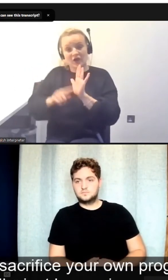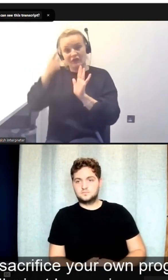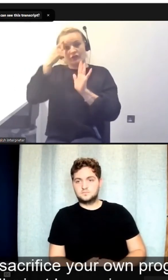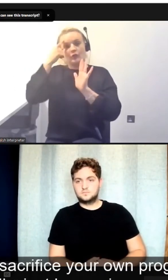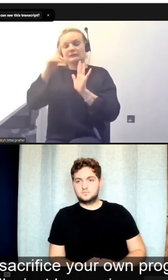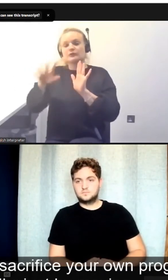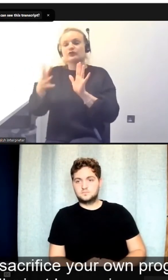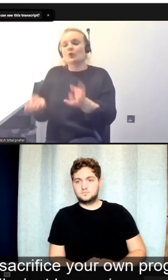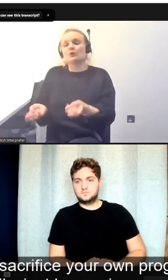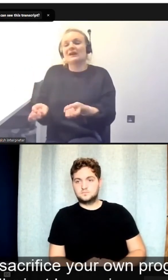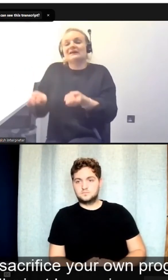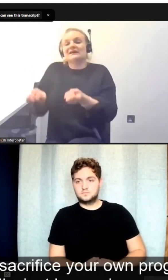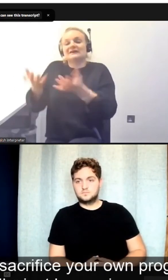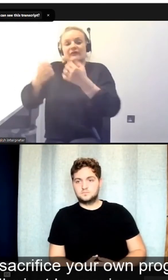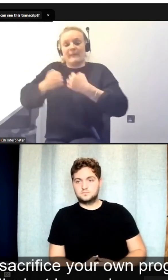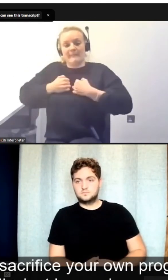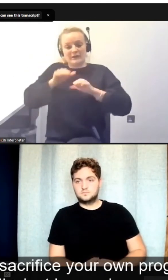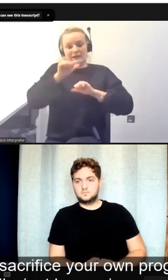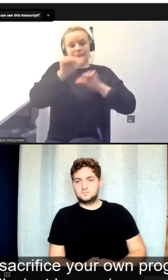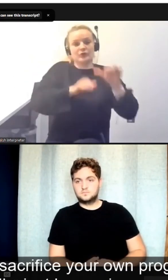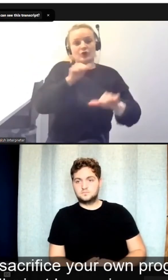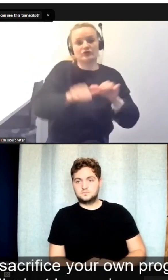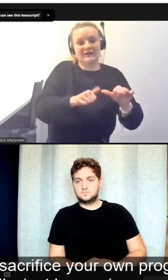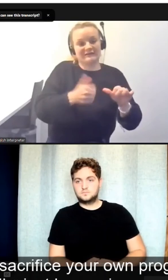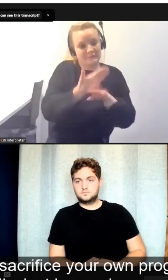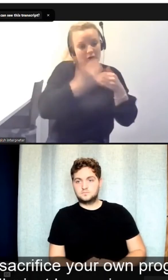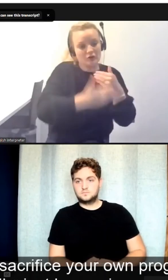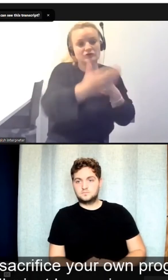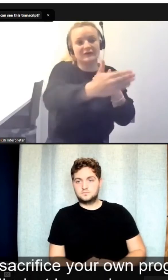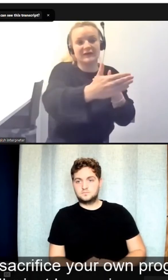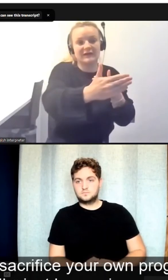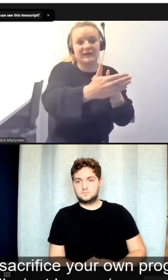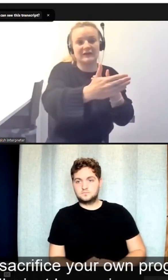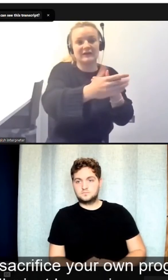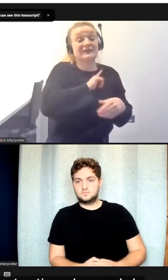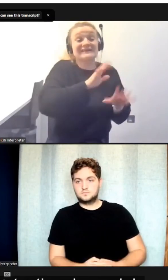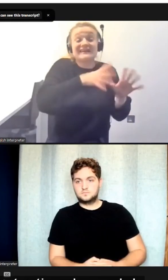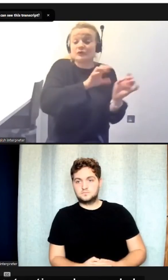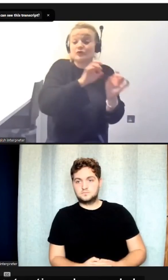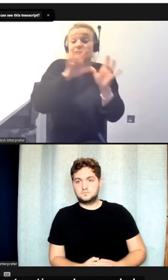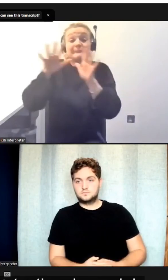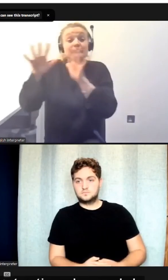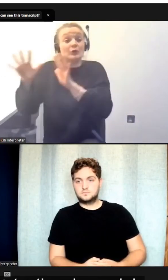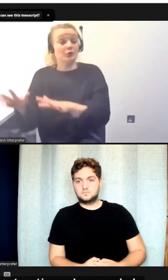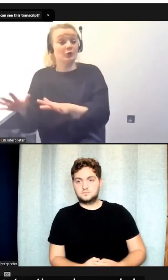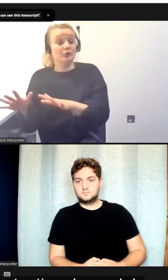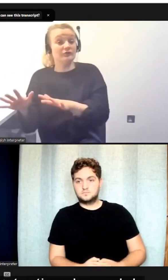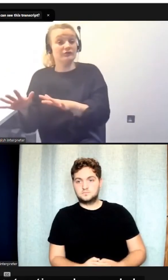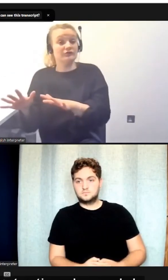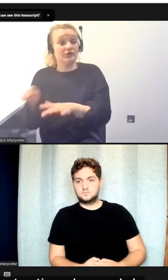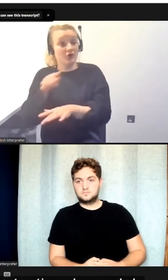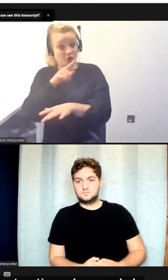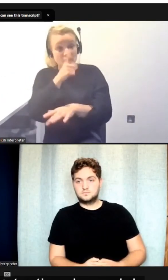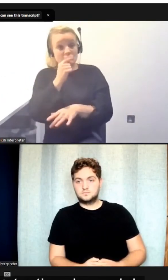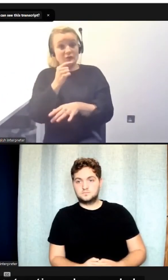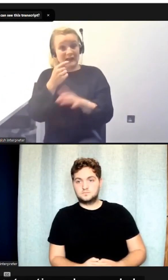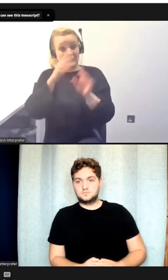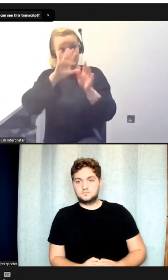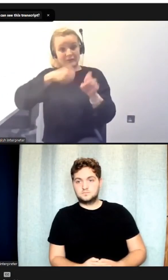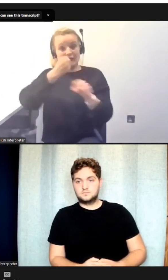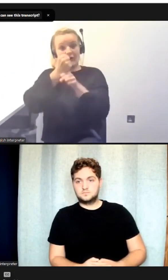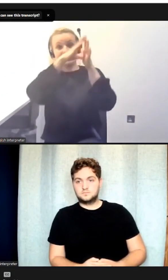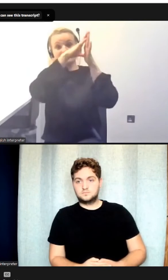sacrifice your own progress in your career because actually, just by moving just by going on your fantastic role model.